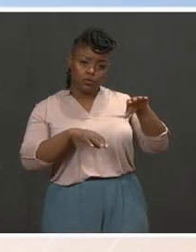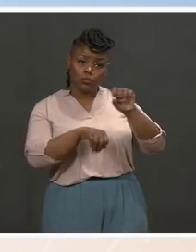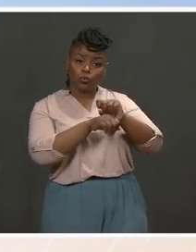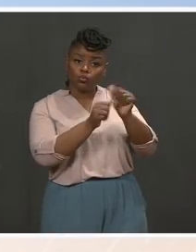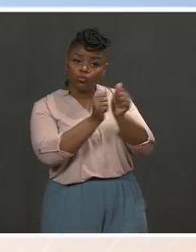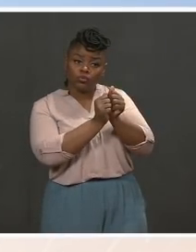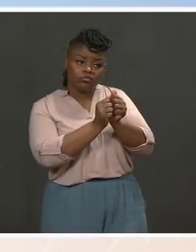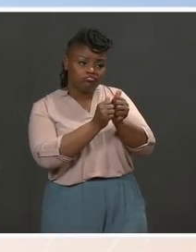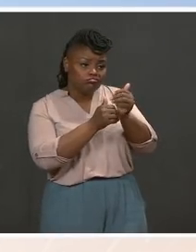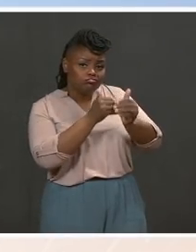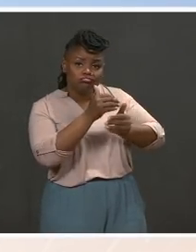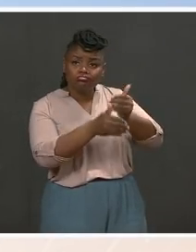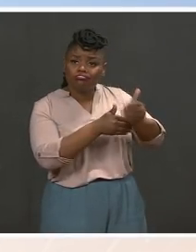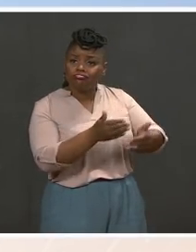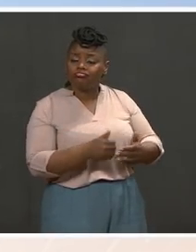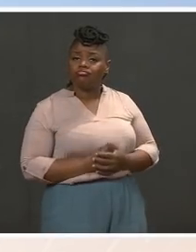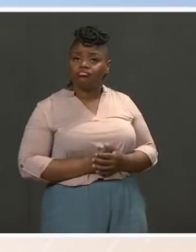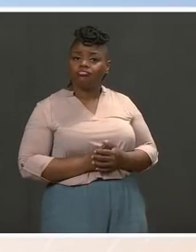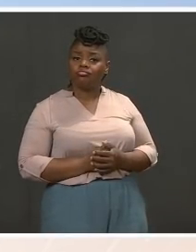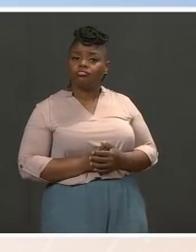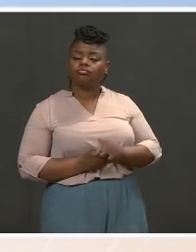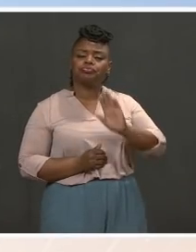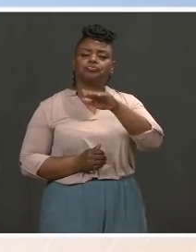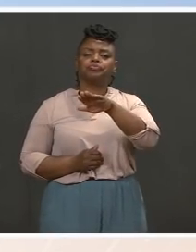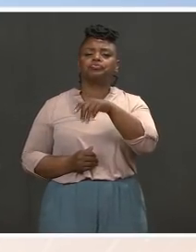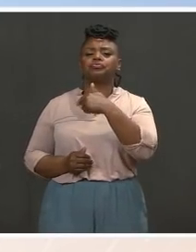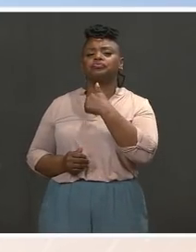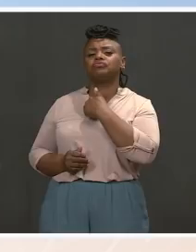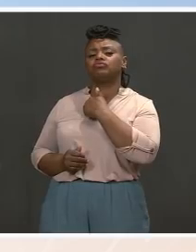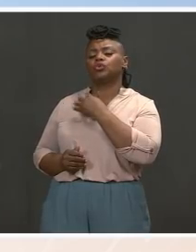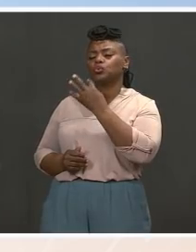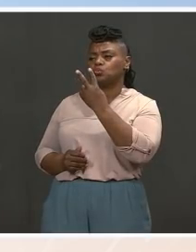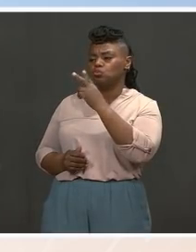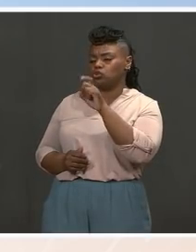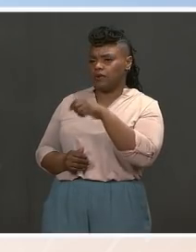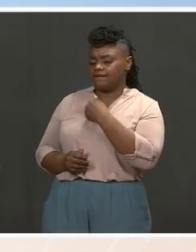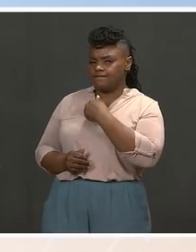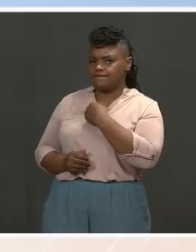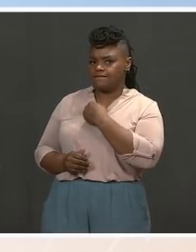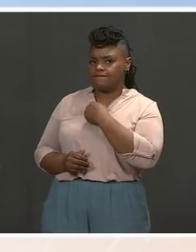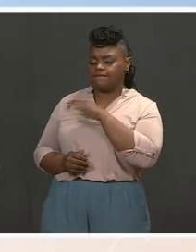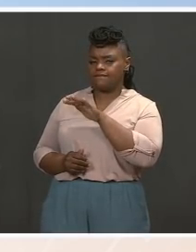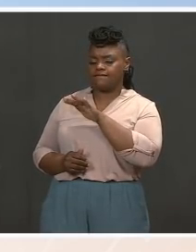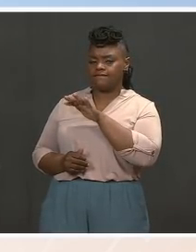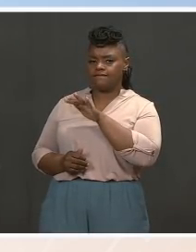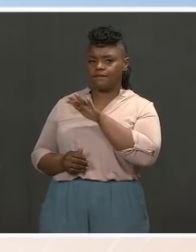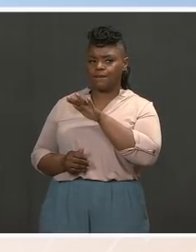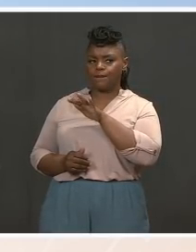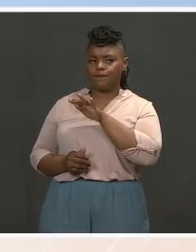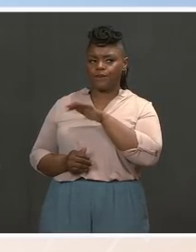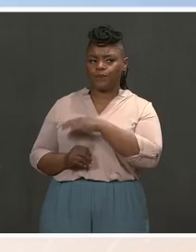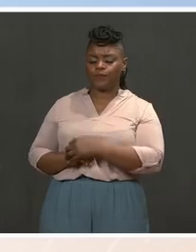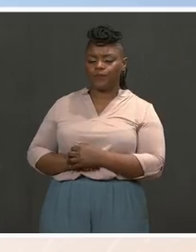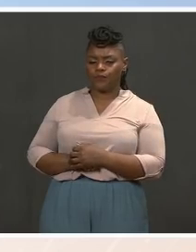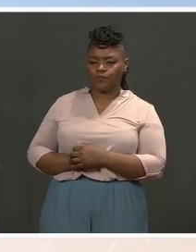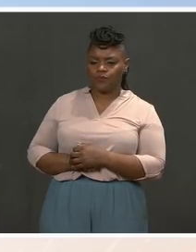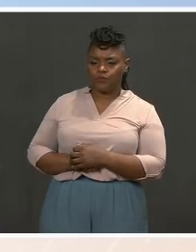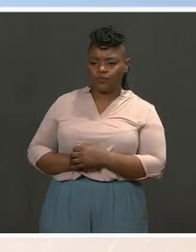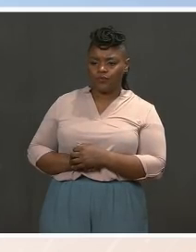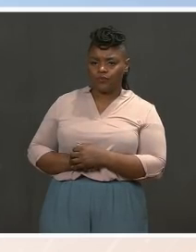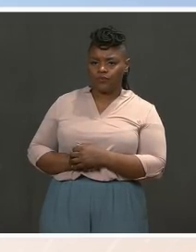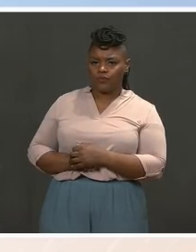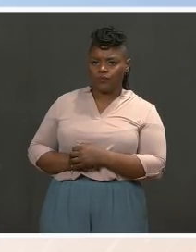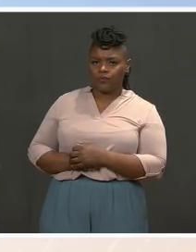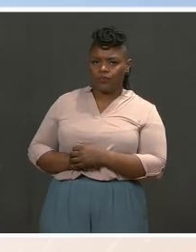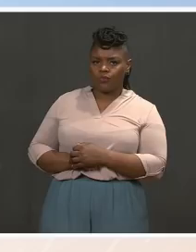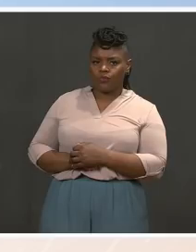Go ahead. Thank you, Jen. I'd like to ask you two questions — the first about marijuana, and the second about a bit of a historical mystery. I'm hoping you could help us